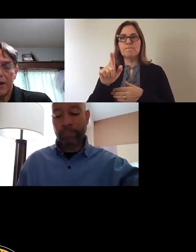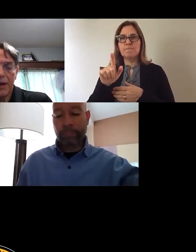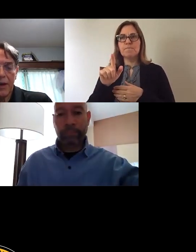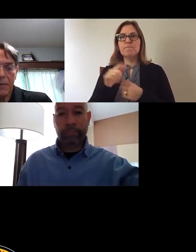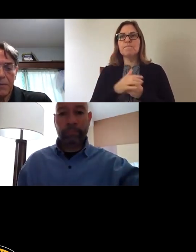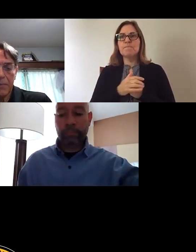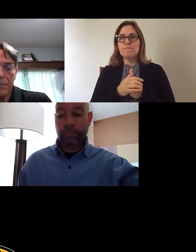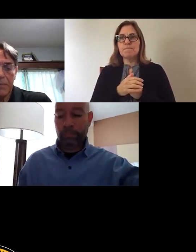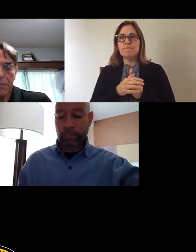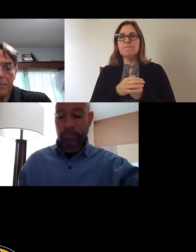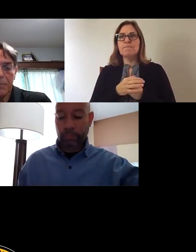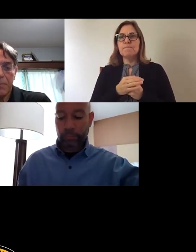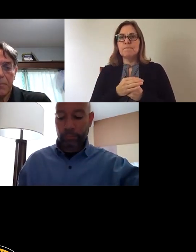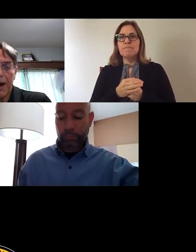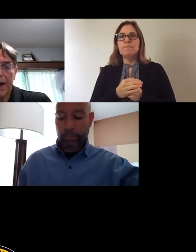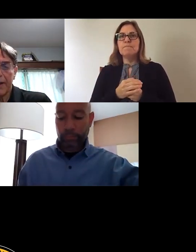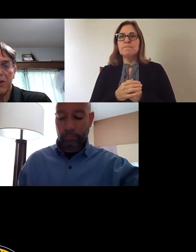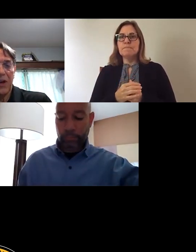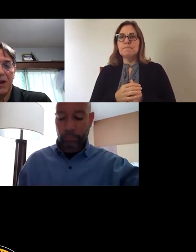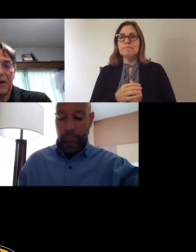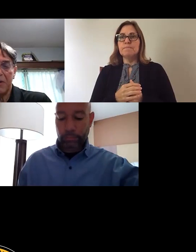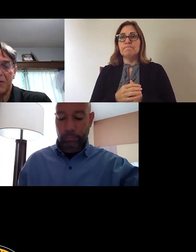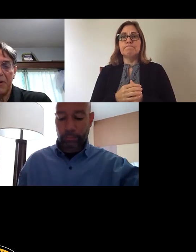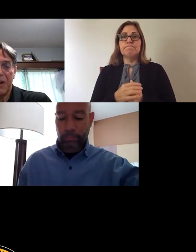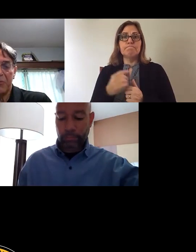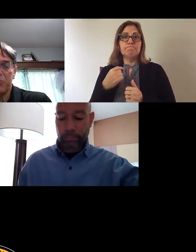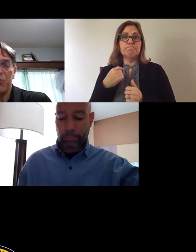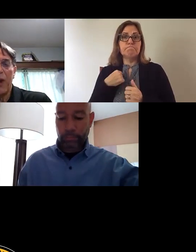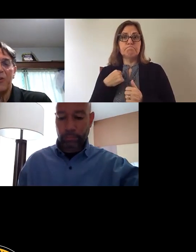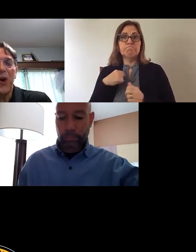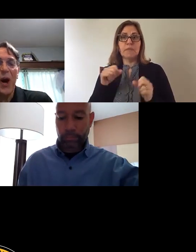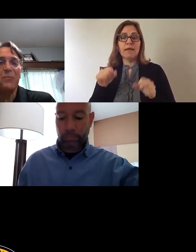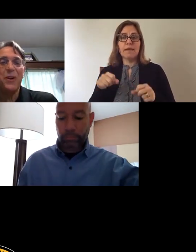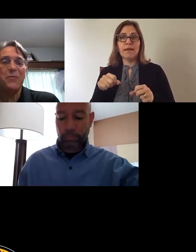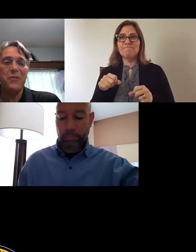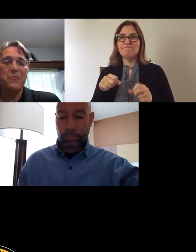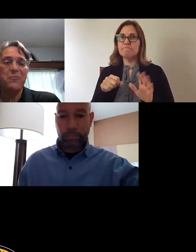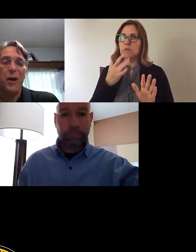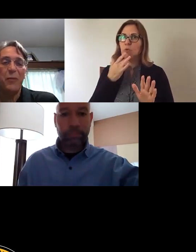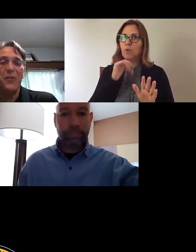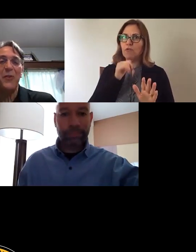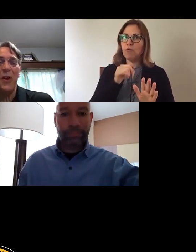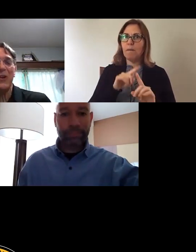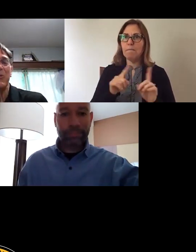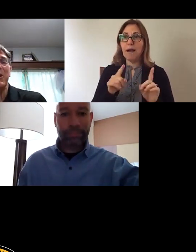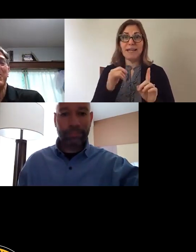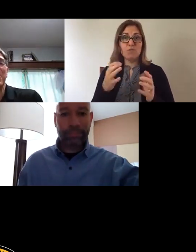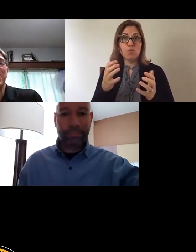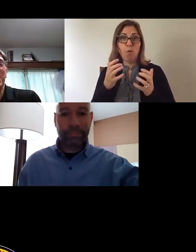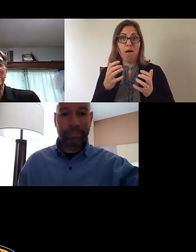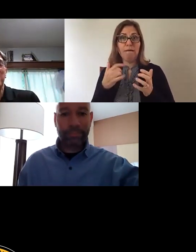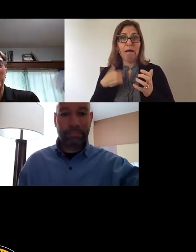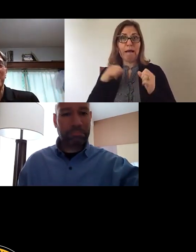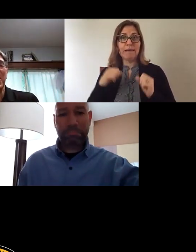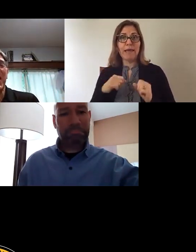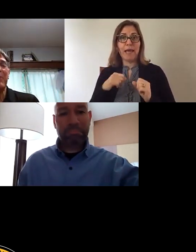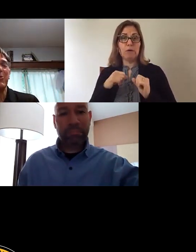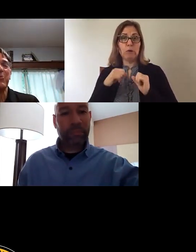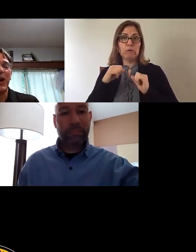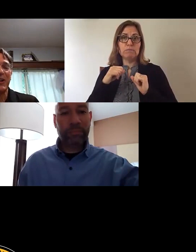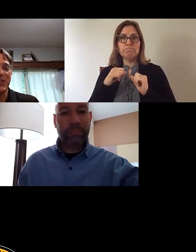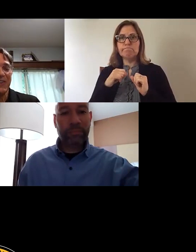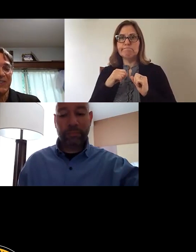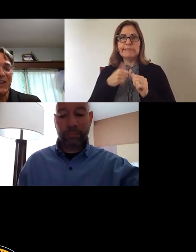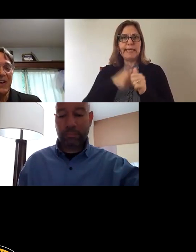And, uh, I can, uh, and I would rather not, but if you want me to, I can read through each one of the